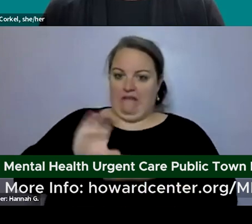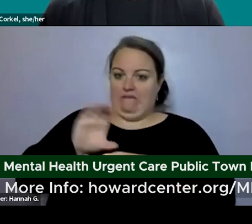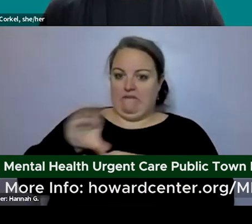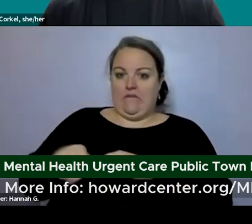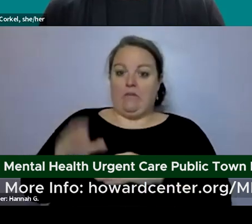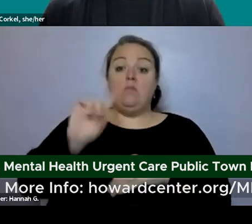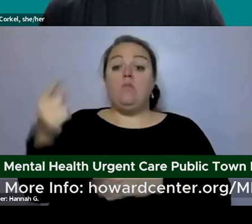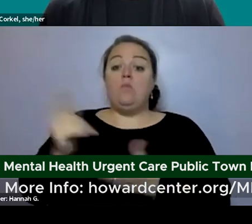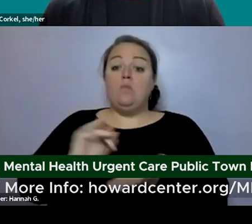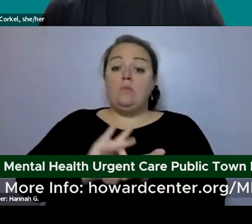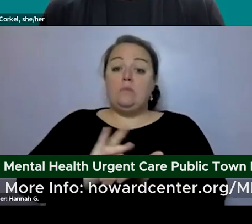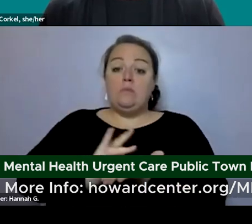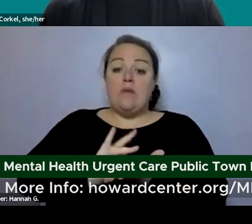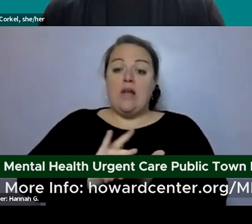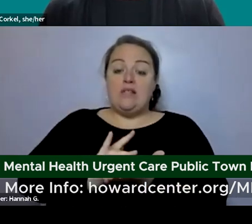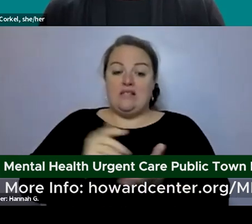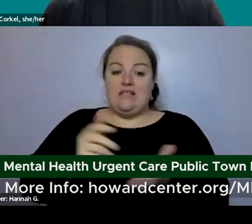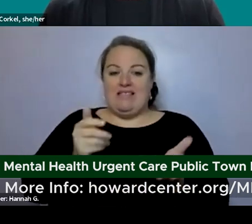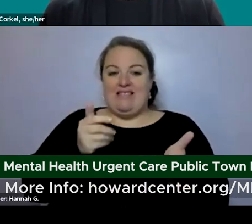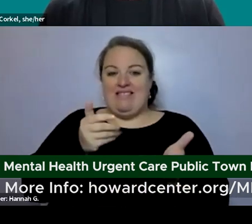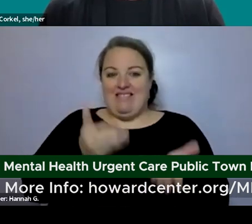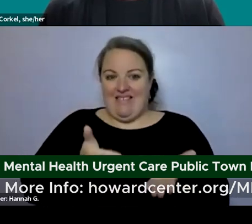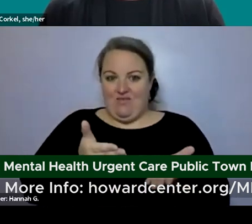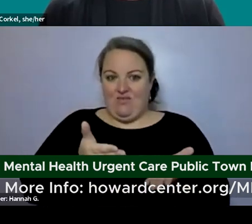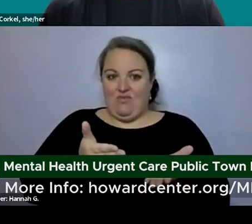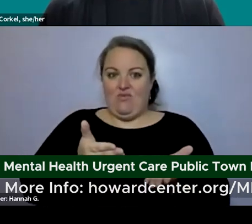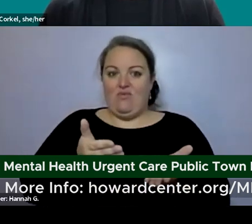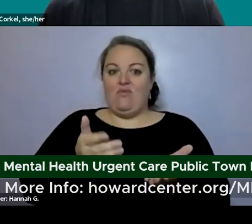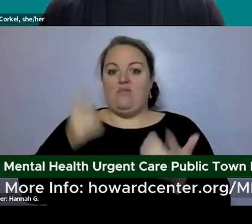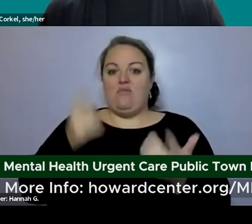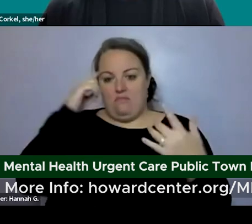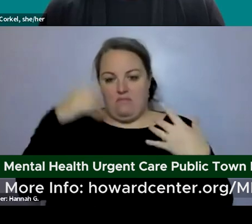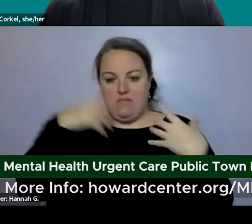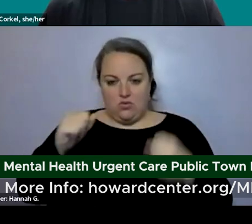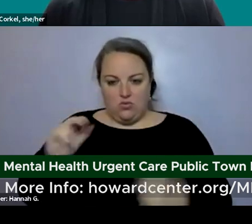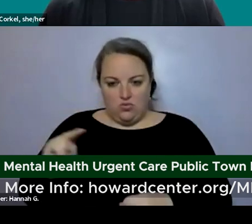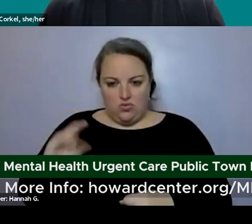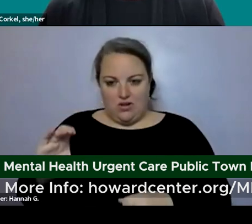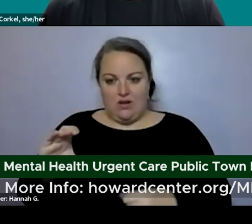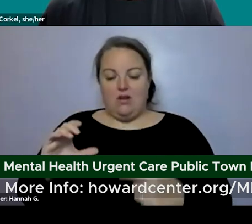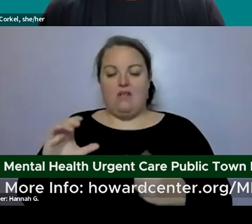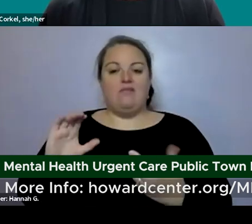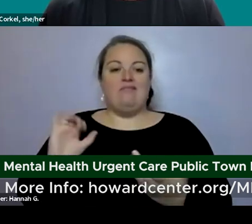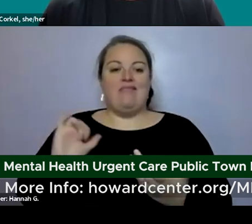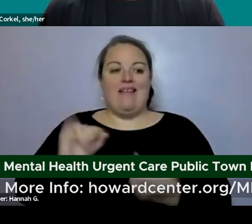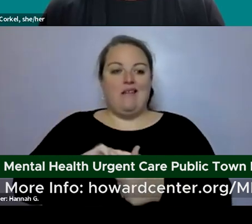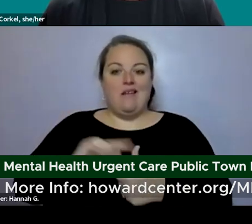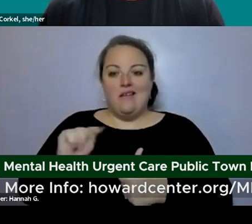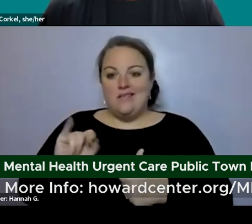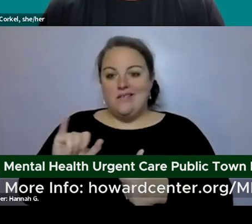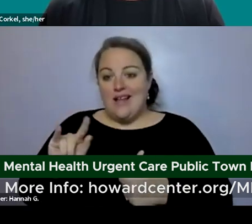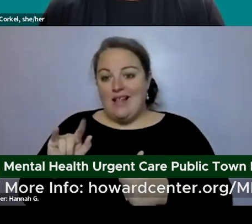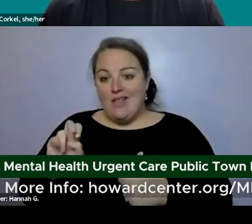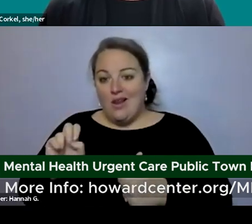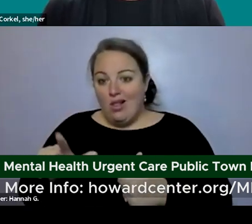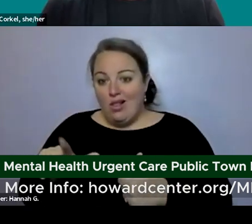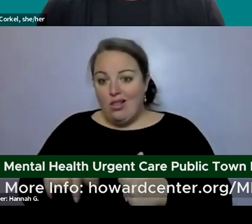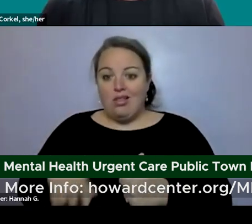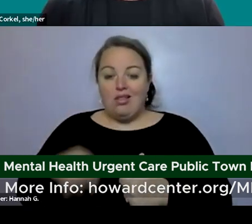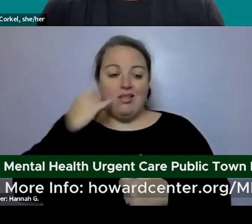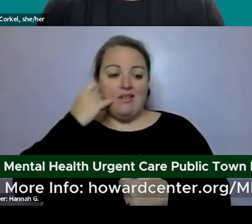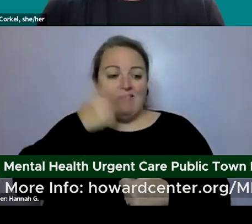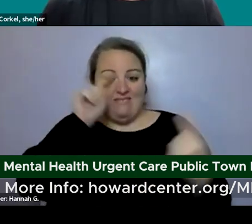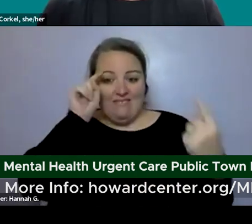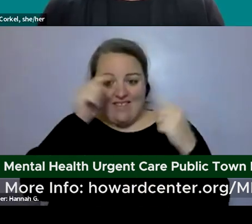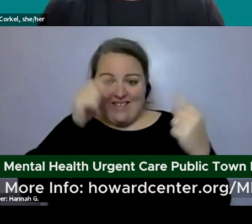that will be on site at mental health urgent care is over the counter tylenol for example if someone has a headache